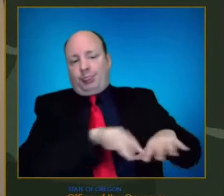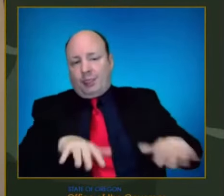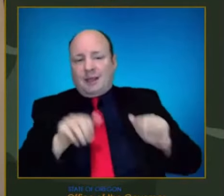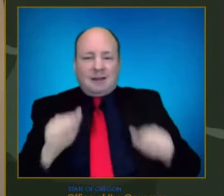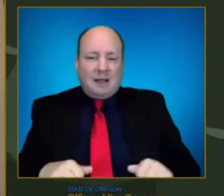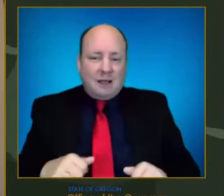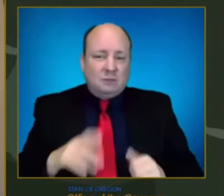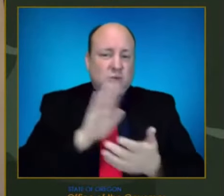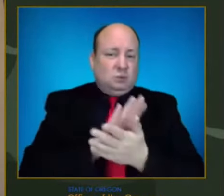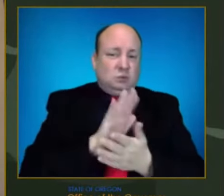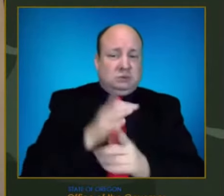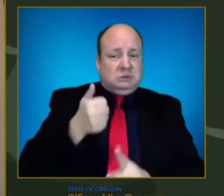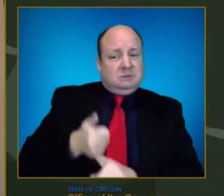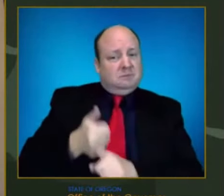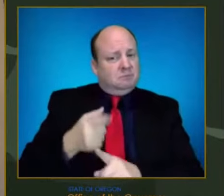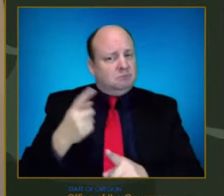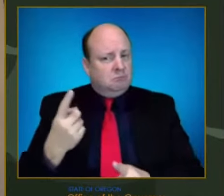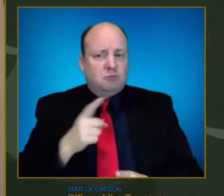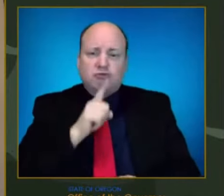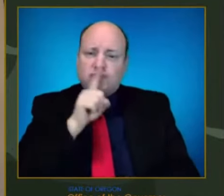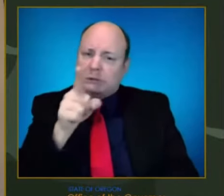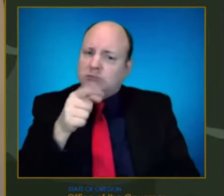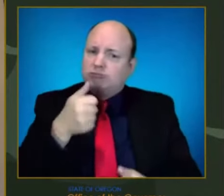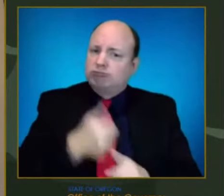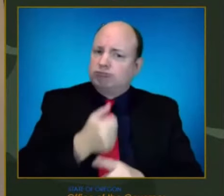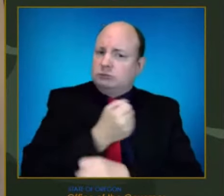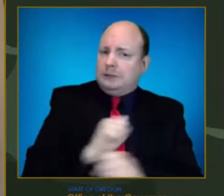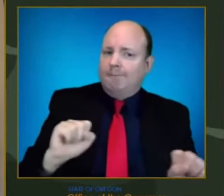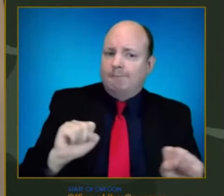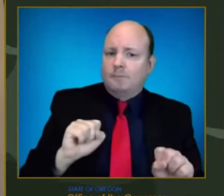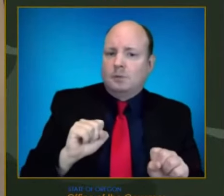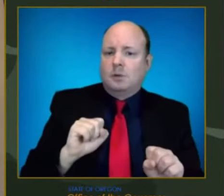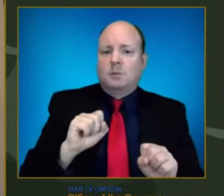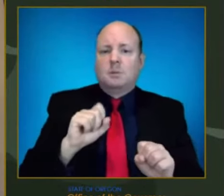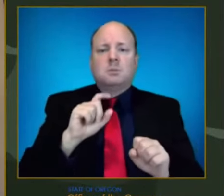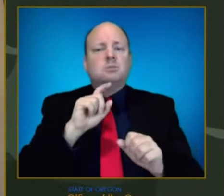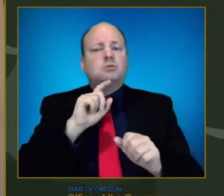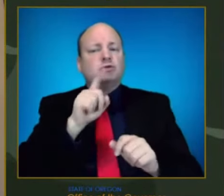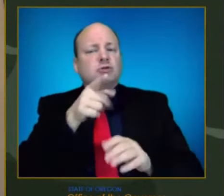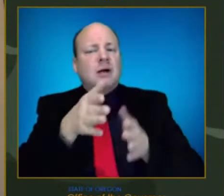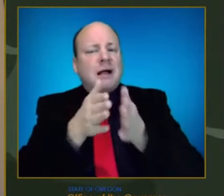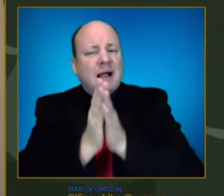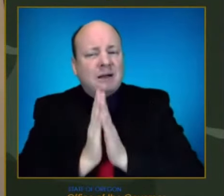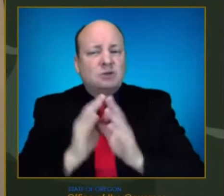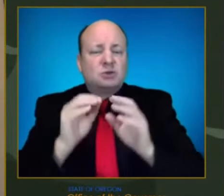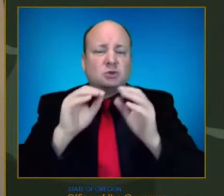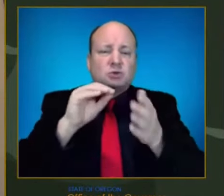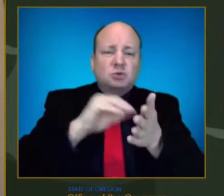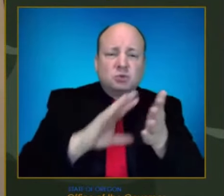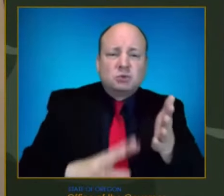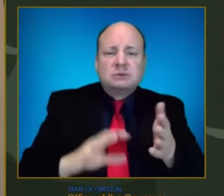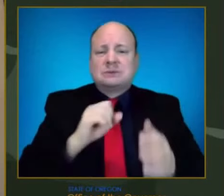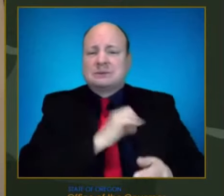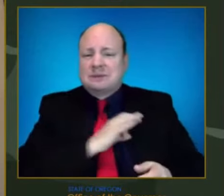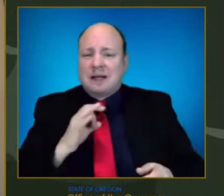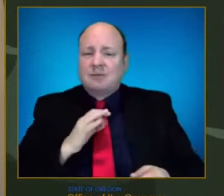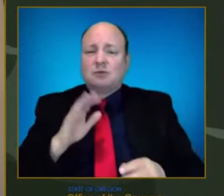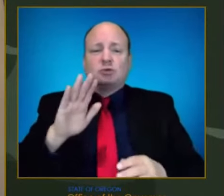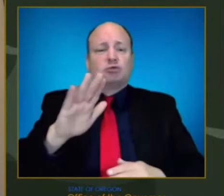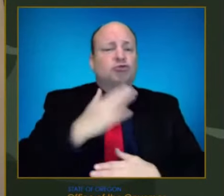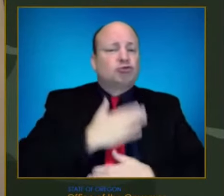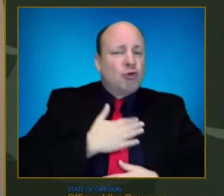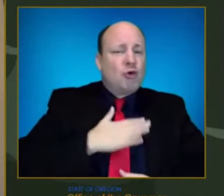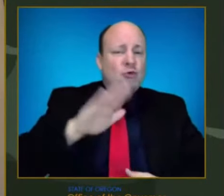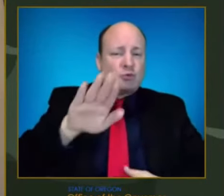I ask that as students and teachers and staff enjoy their winter break, that they do so safely. They take steps to protect themselves